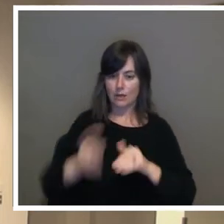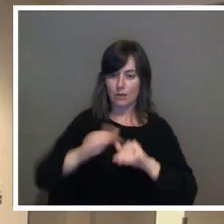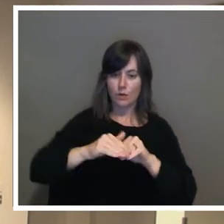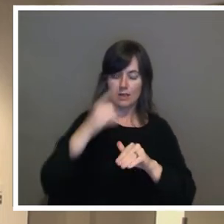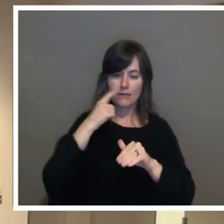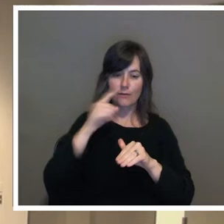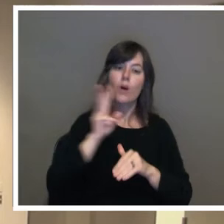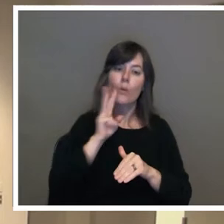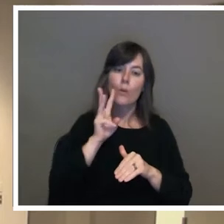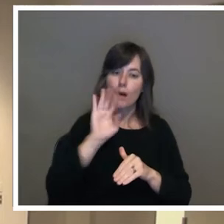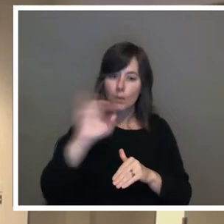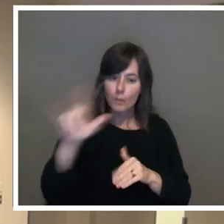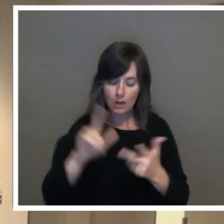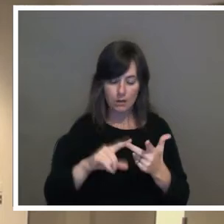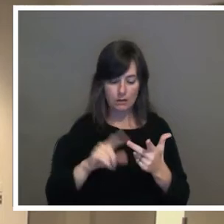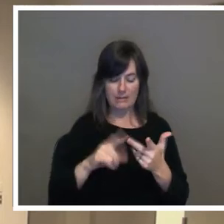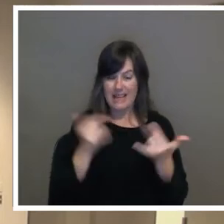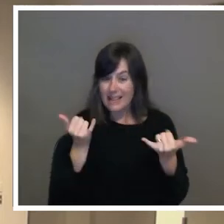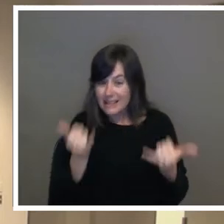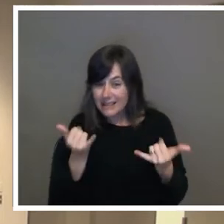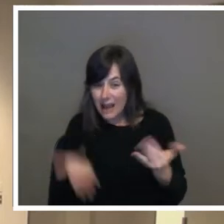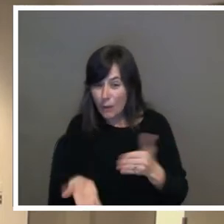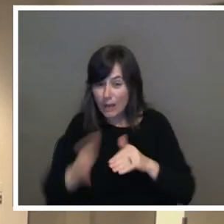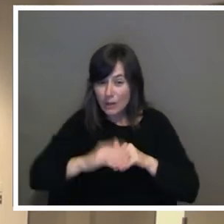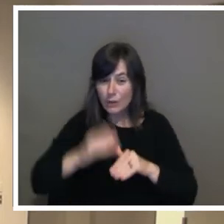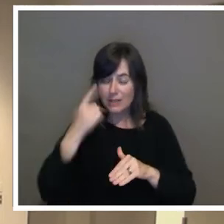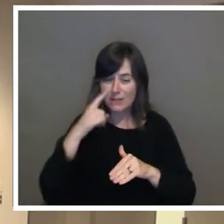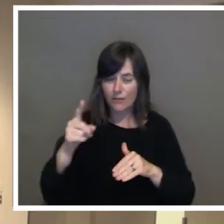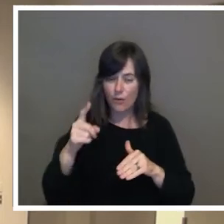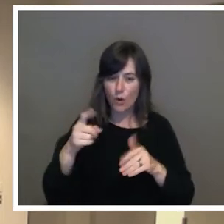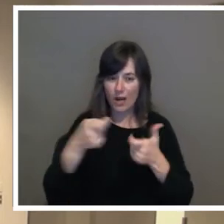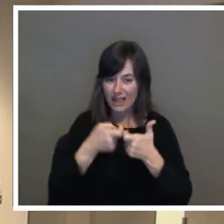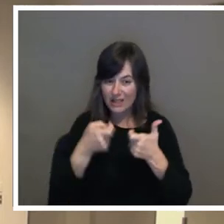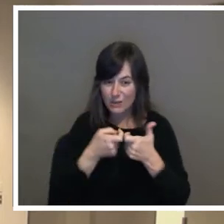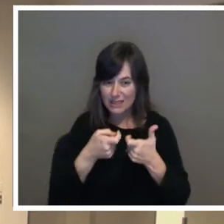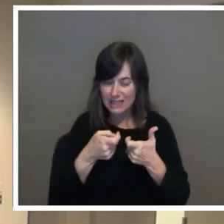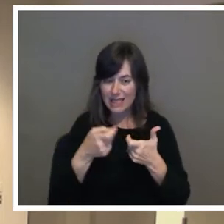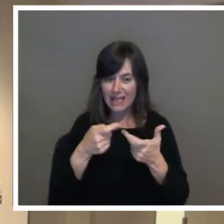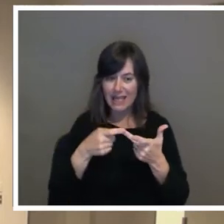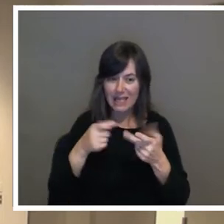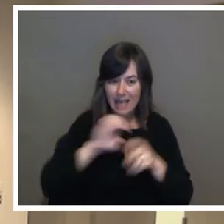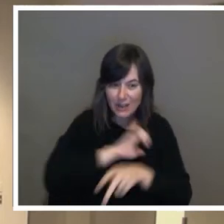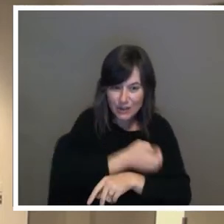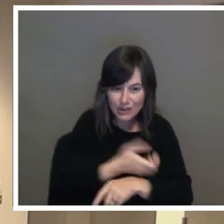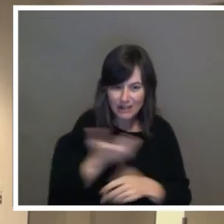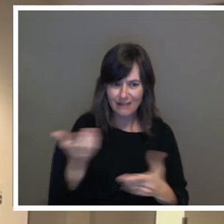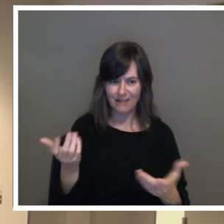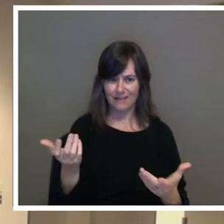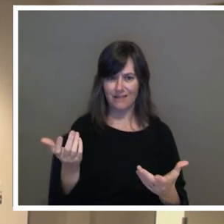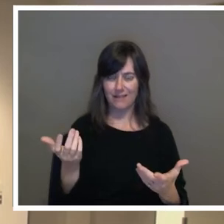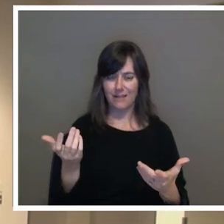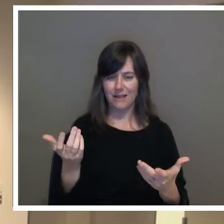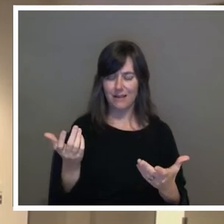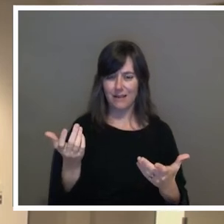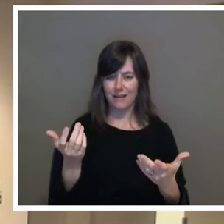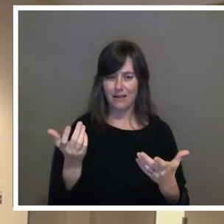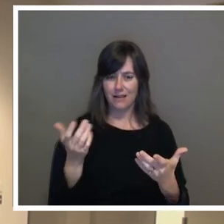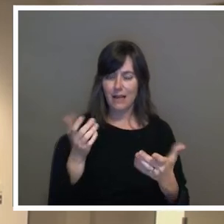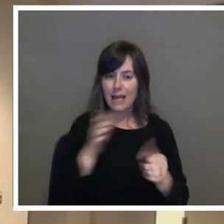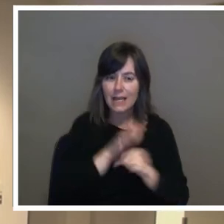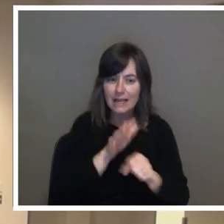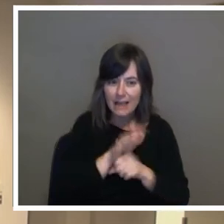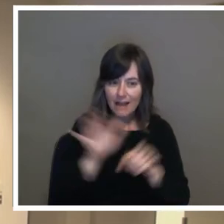bills. Now we're going to get an increase to our electricity and our energy bills. When enough is enough.